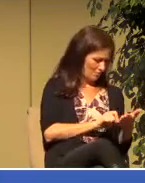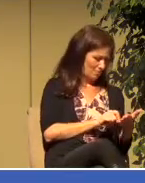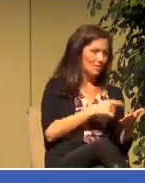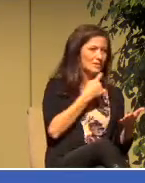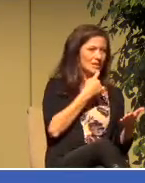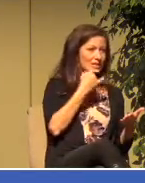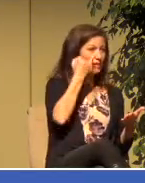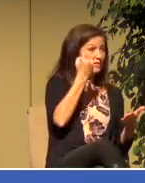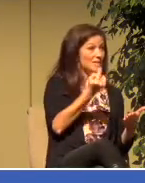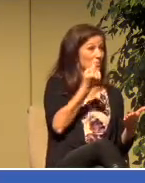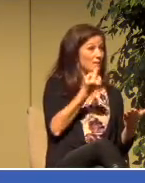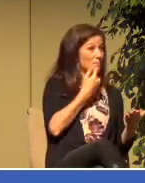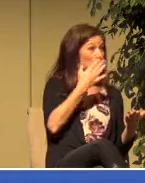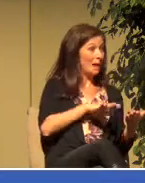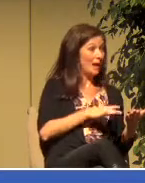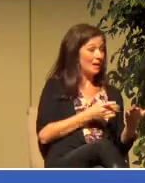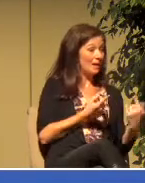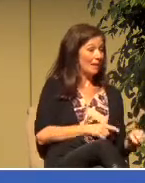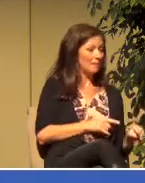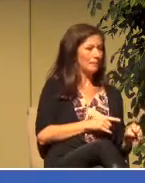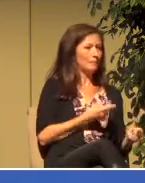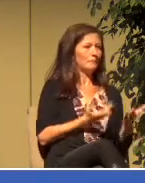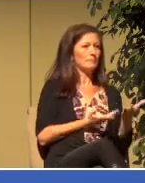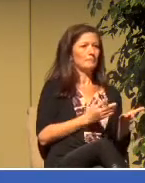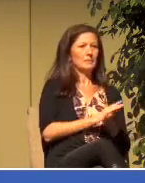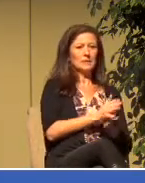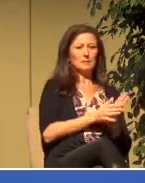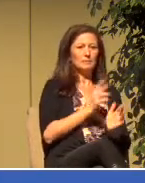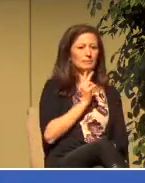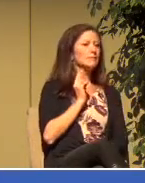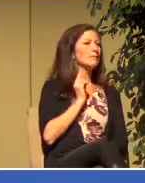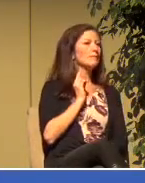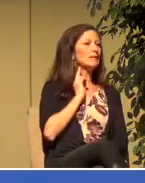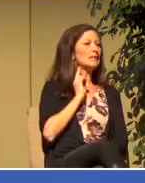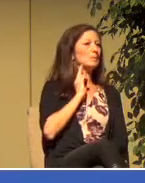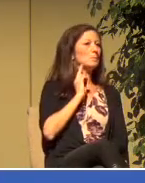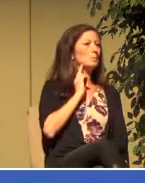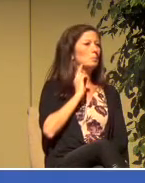you have been a victim of an act of God.